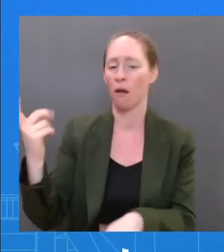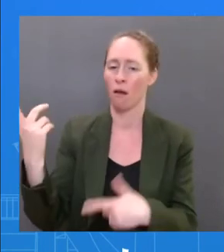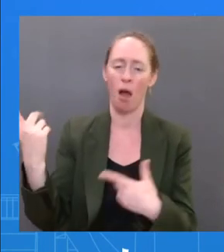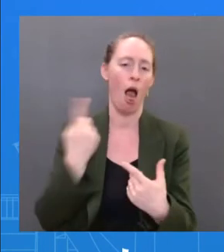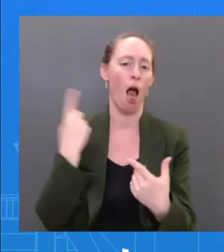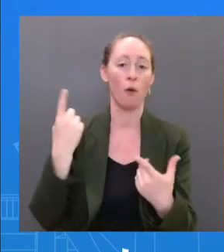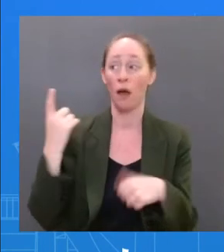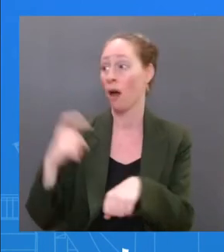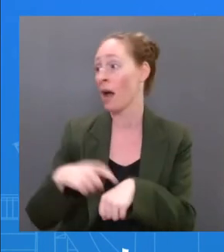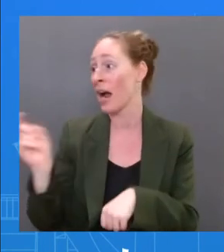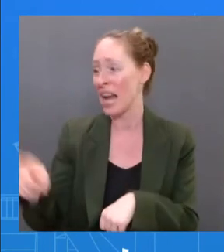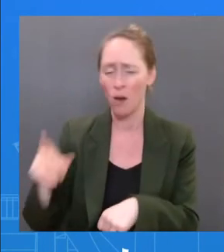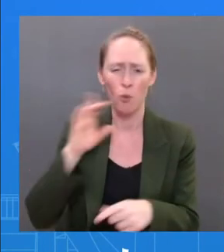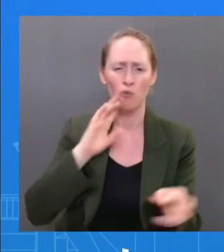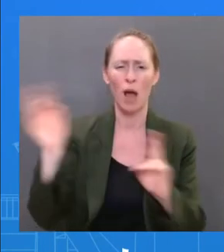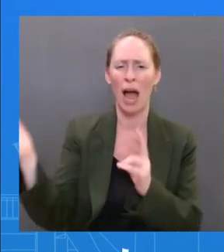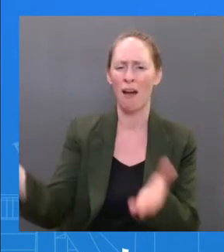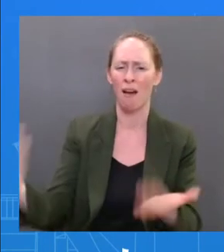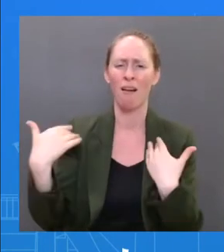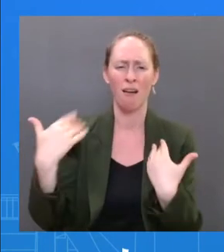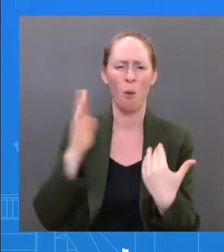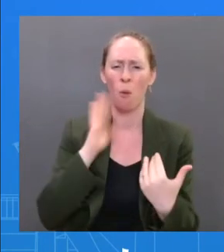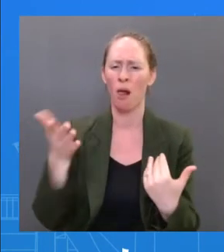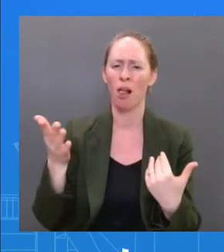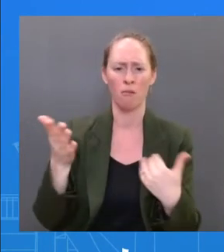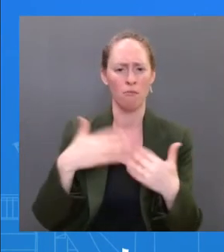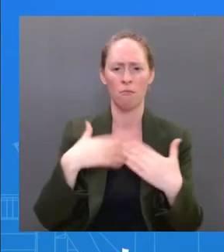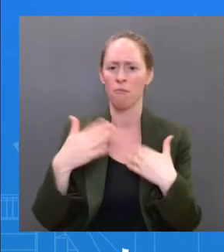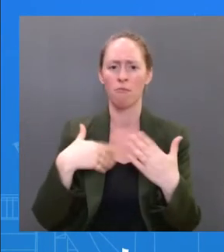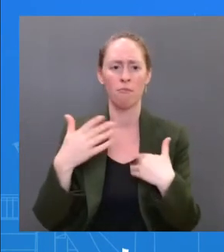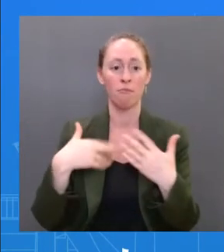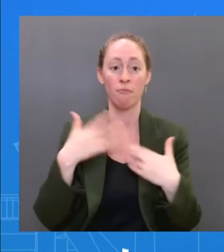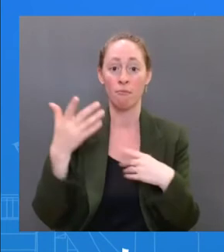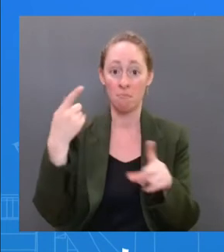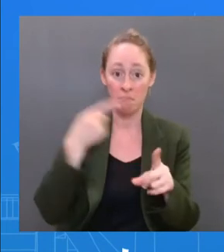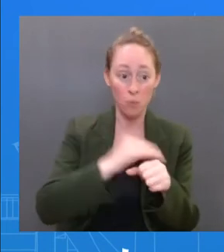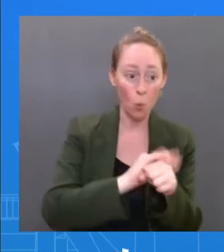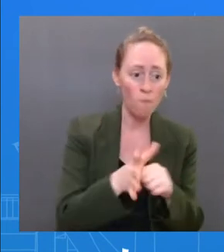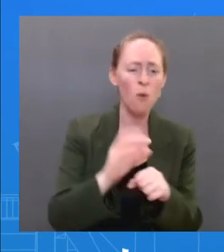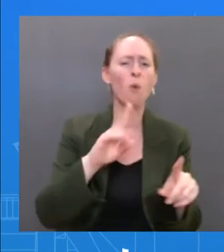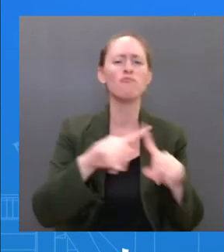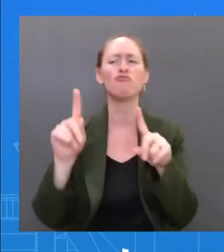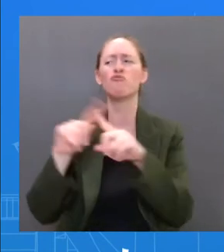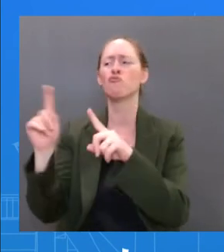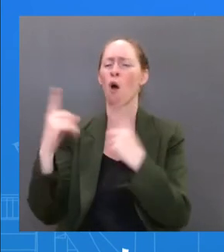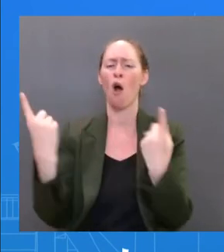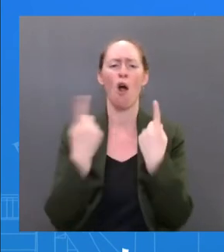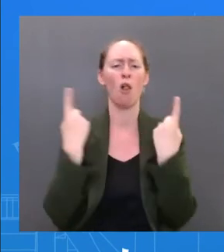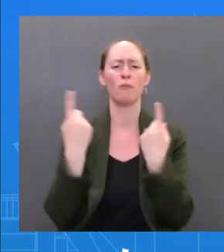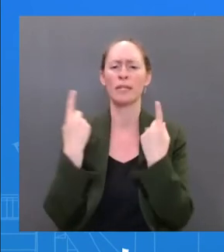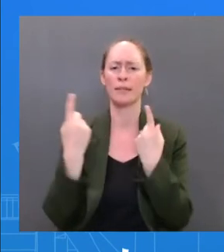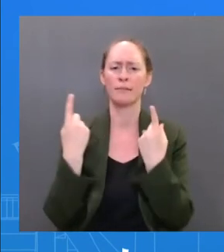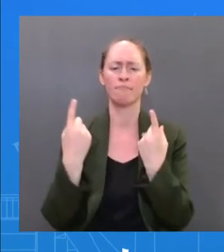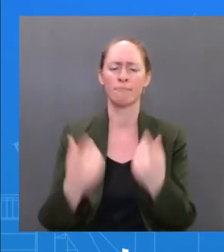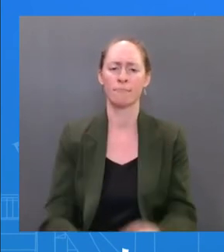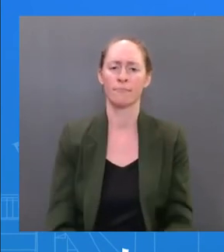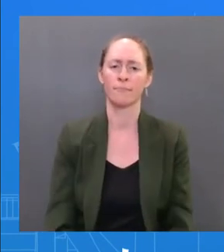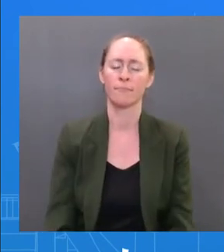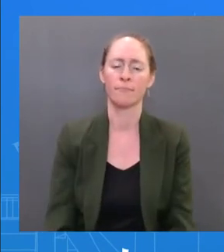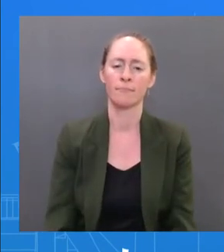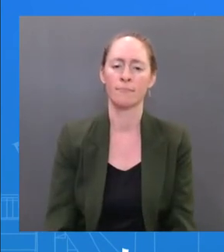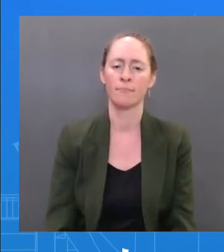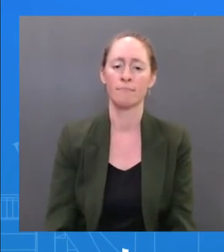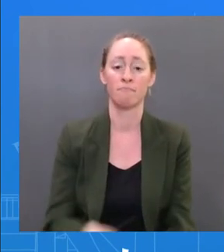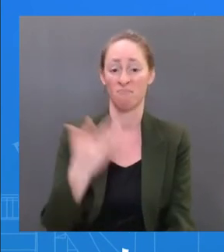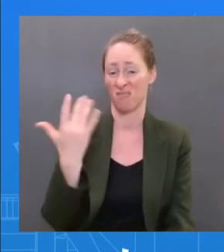or not. But right now, we feel very confident the President is doing well. He's got very mild symptoms. He is really getting